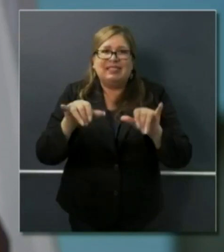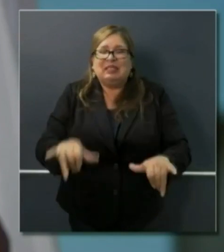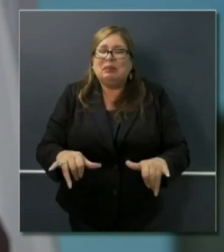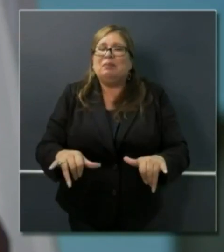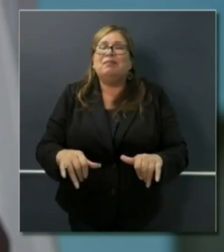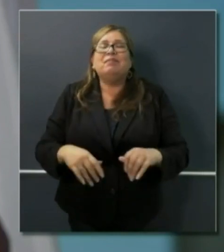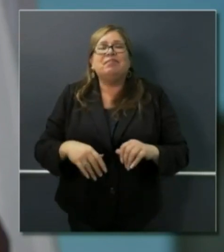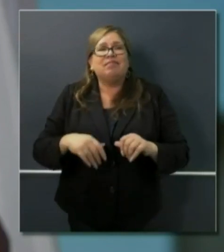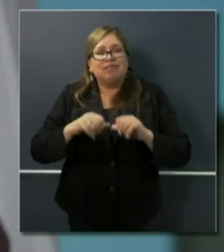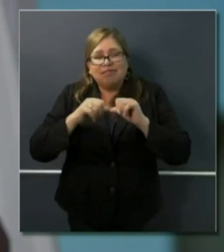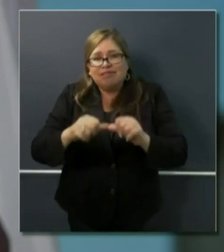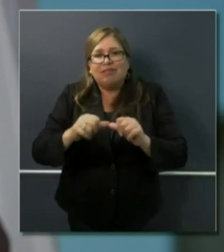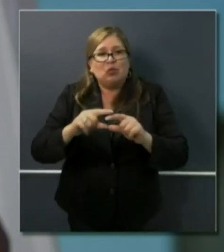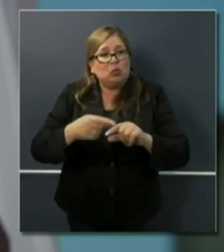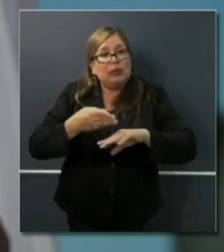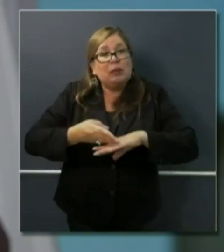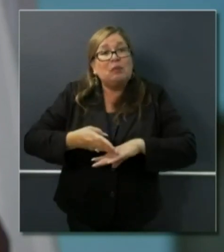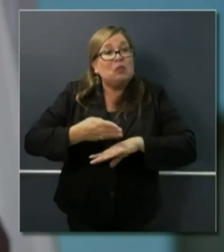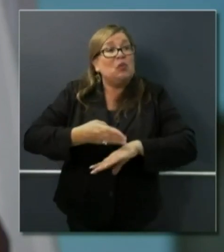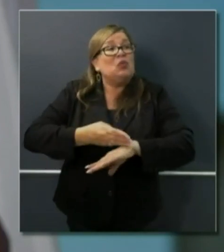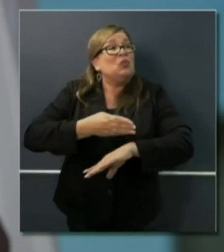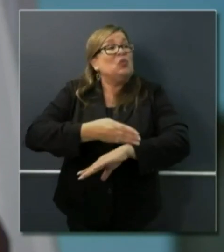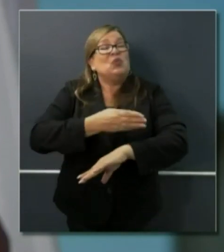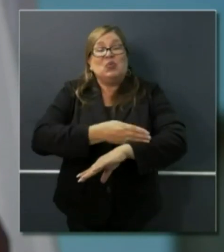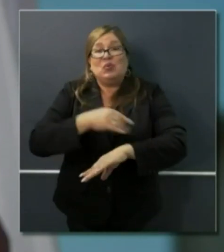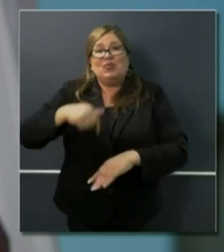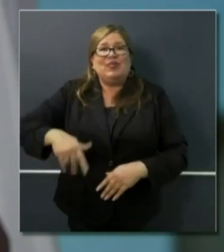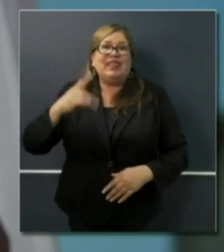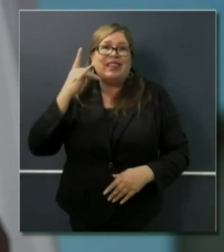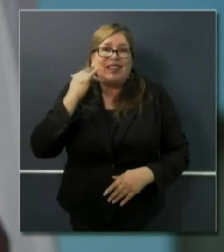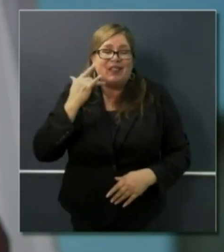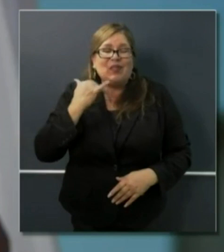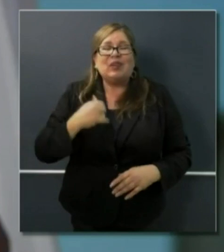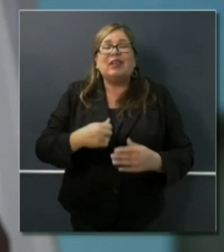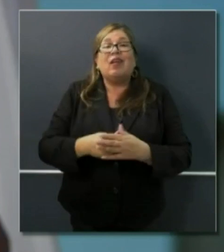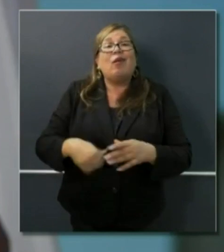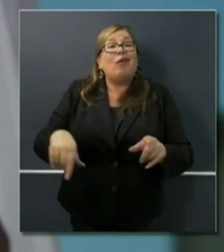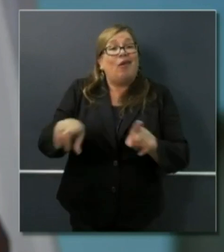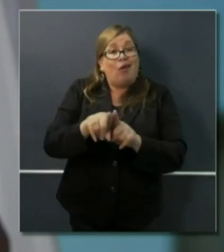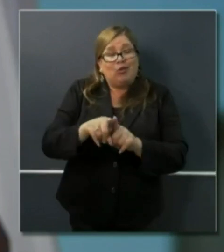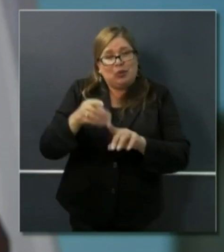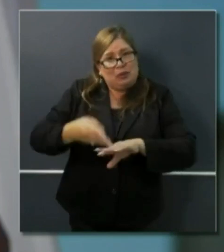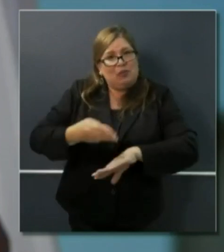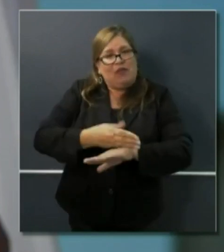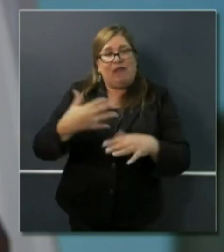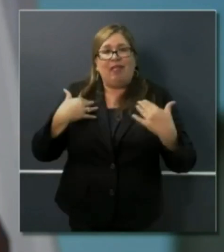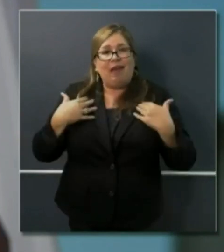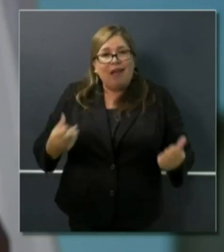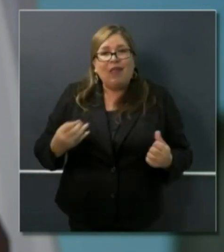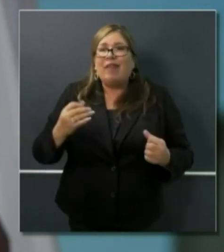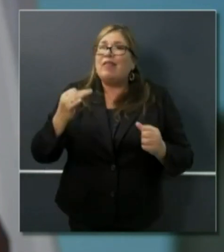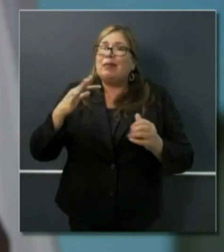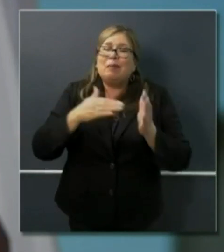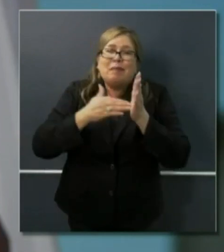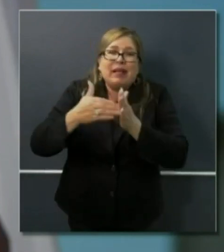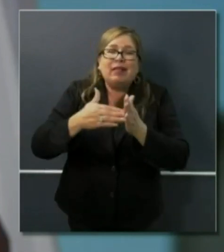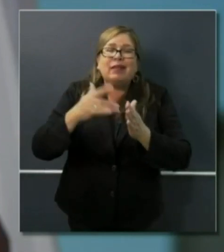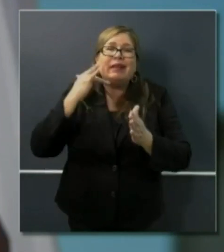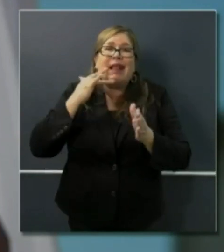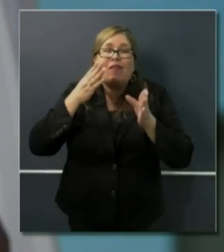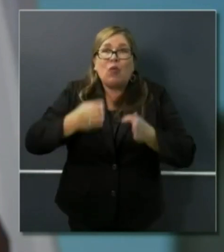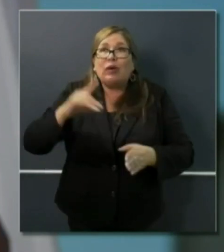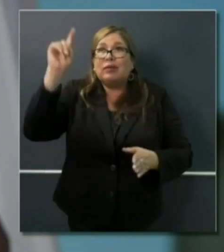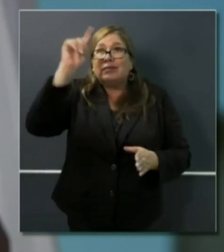continue to improve the state, not only of California, but the health of millions of Californians that